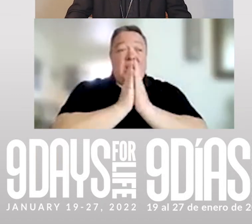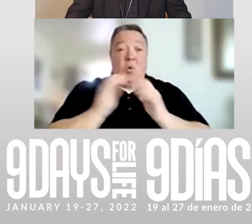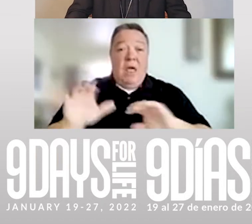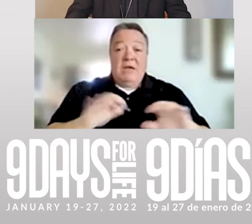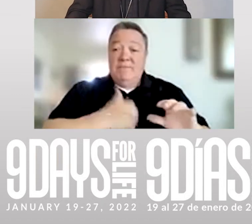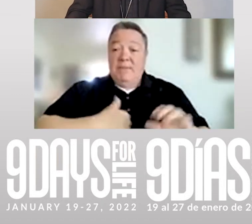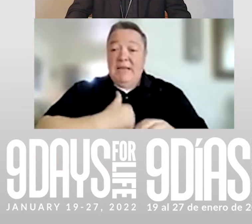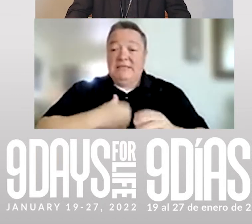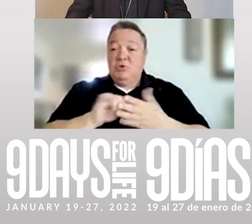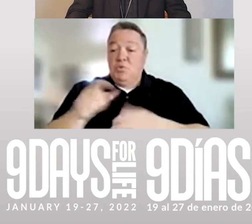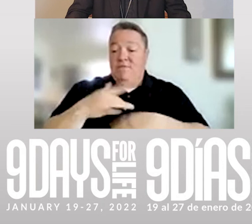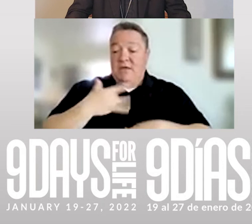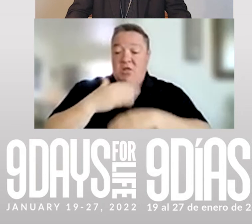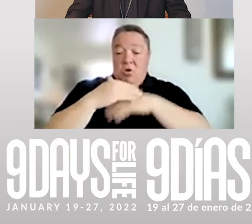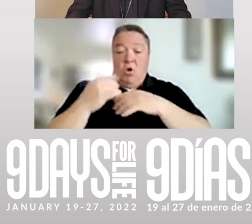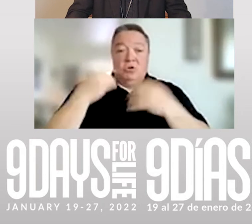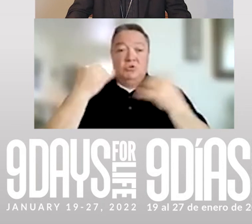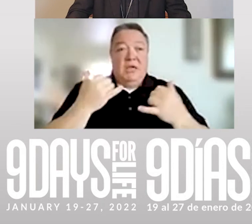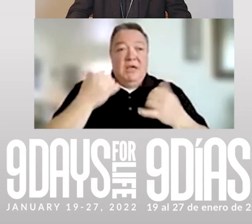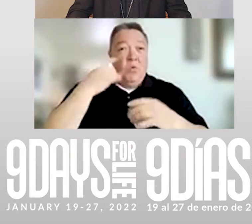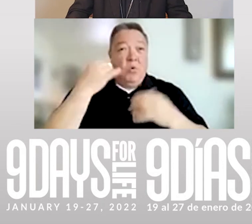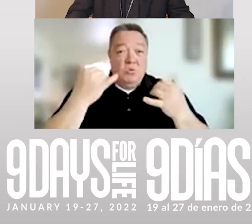you feel called to do for today's intention.